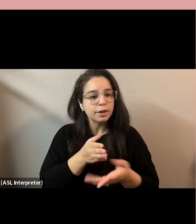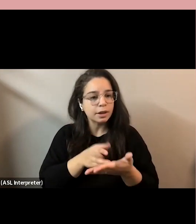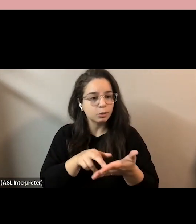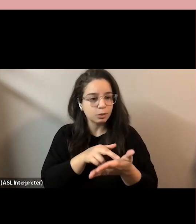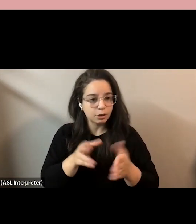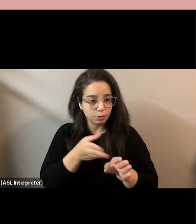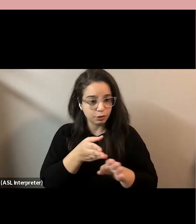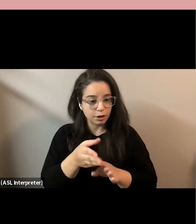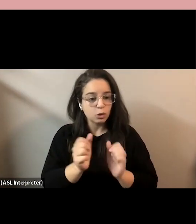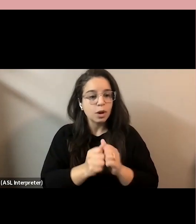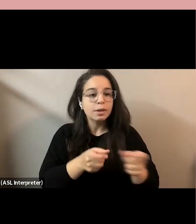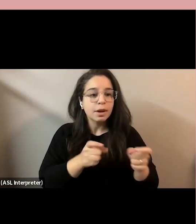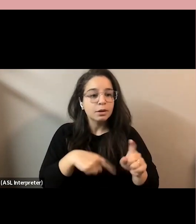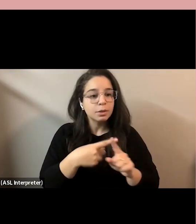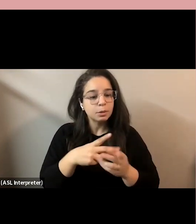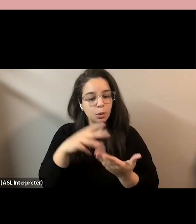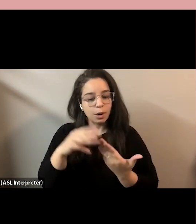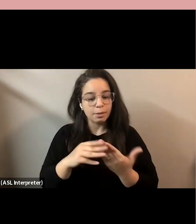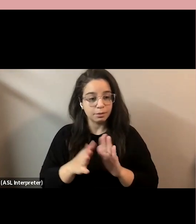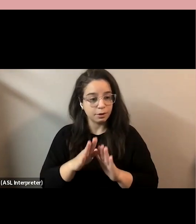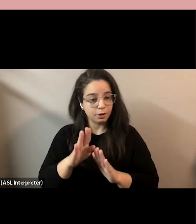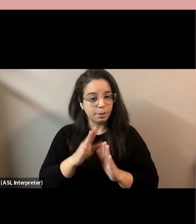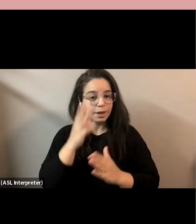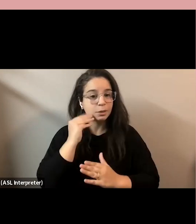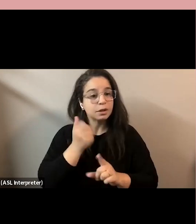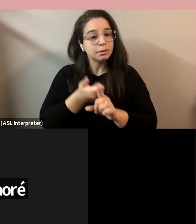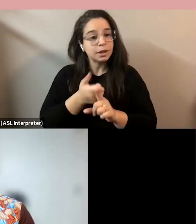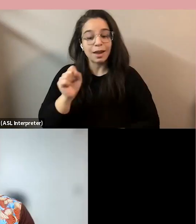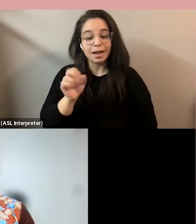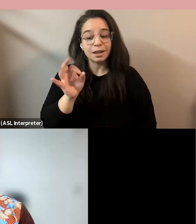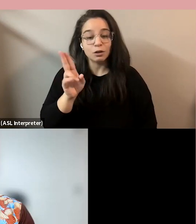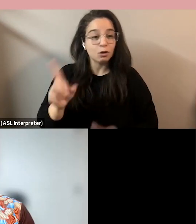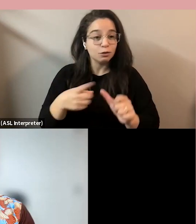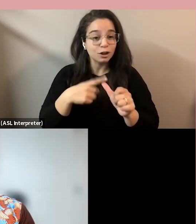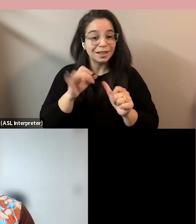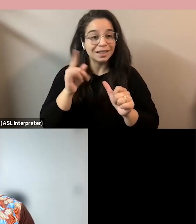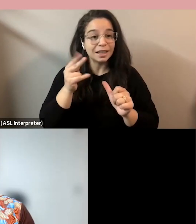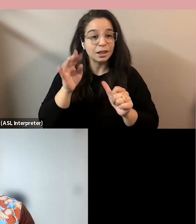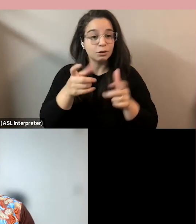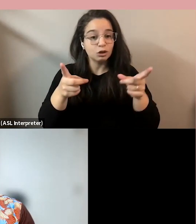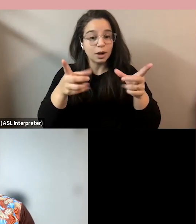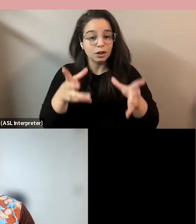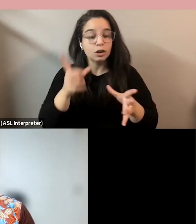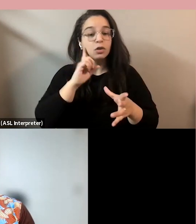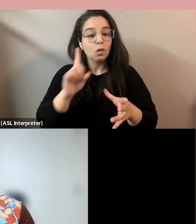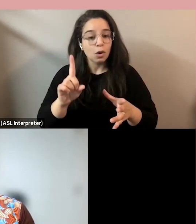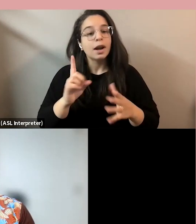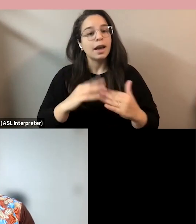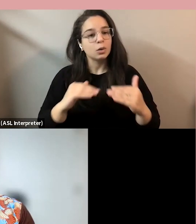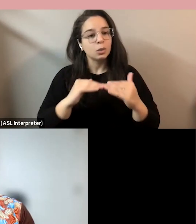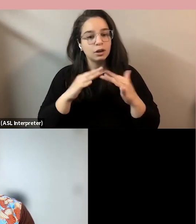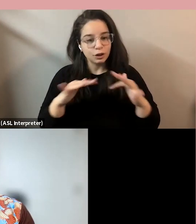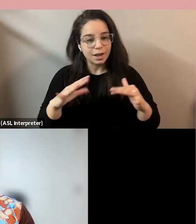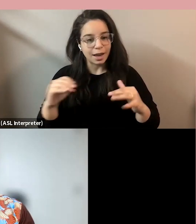professional with management and program development experience and as sfu's first executive director of equity diversity and inclusion